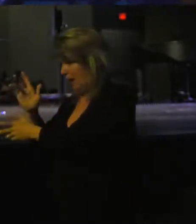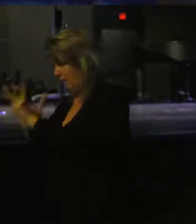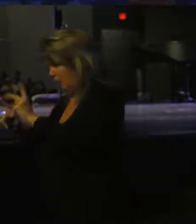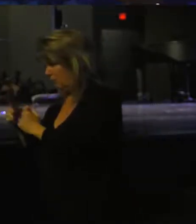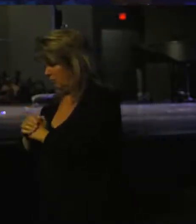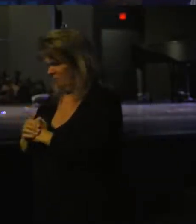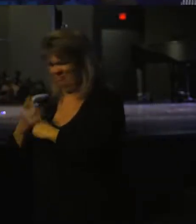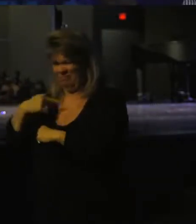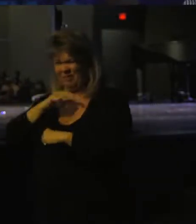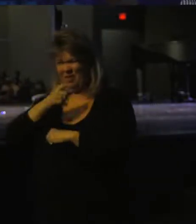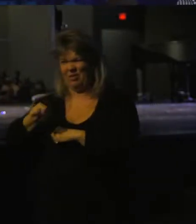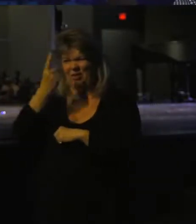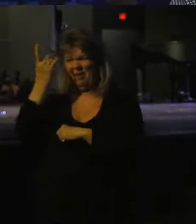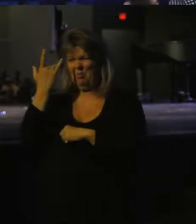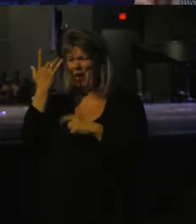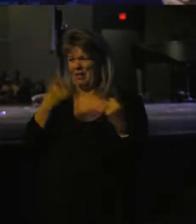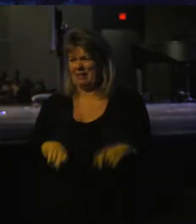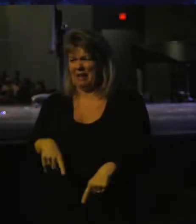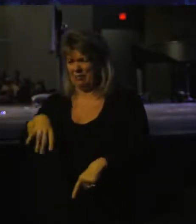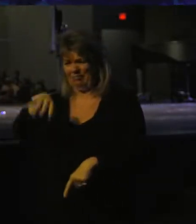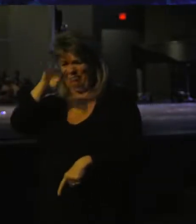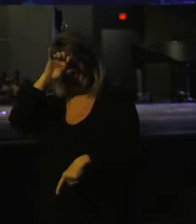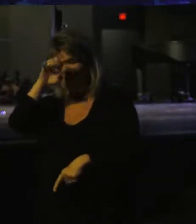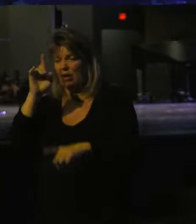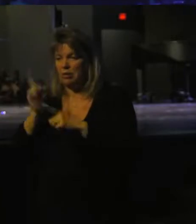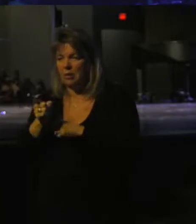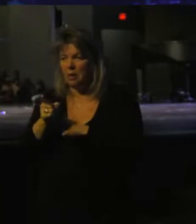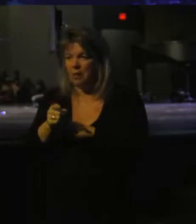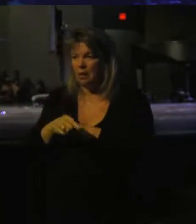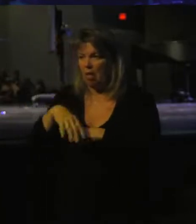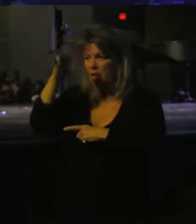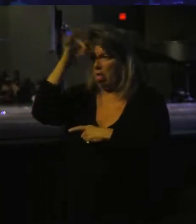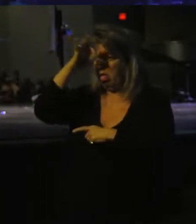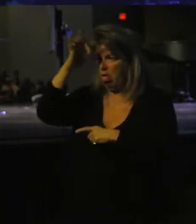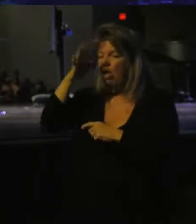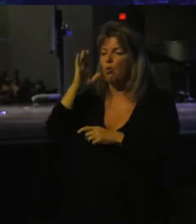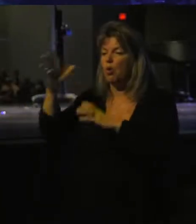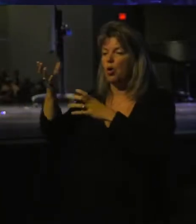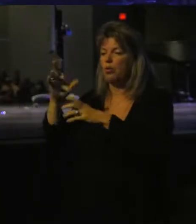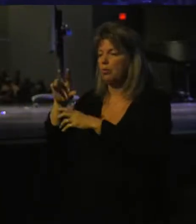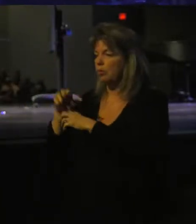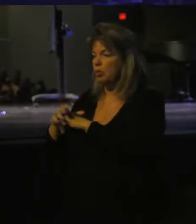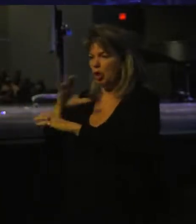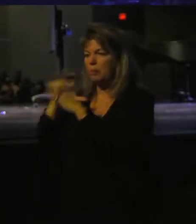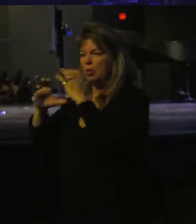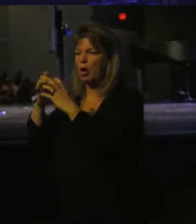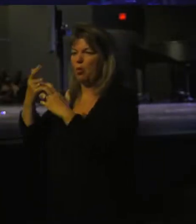and we don't understand why this is happening, in those moments of the unknown, we're to communicate the known.